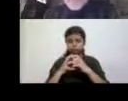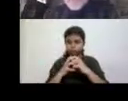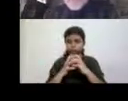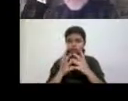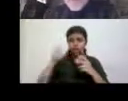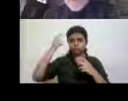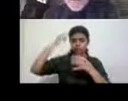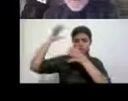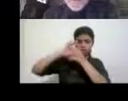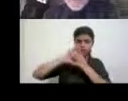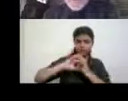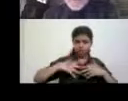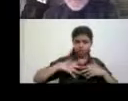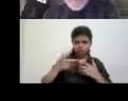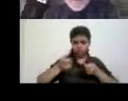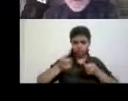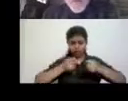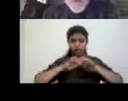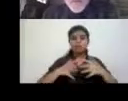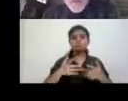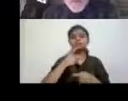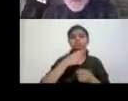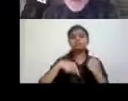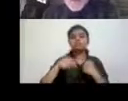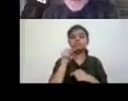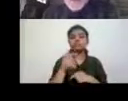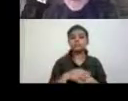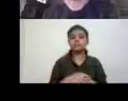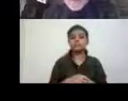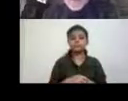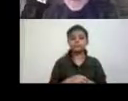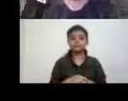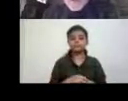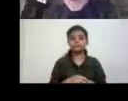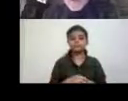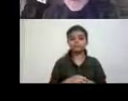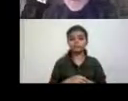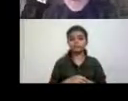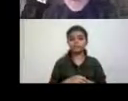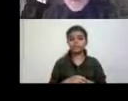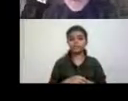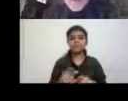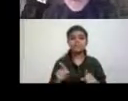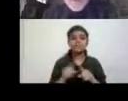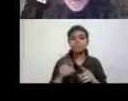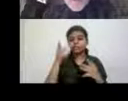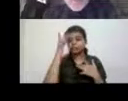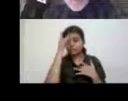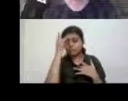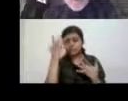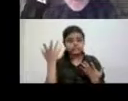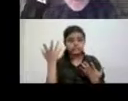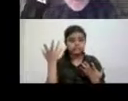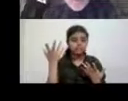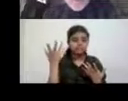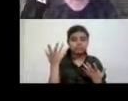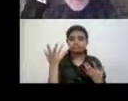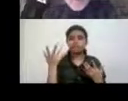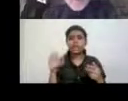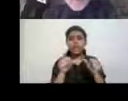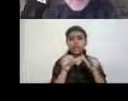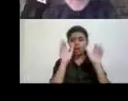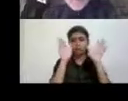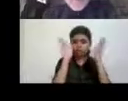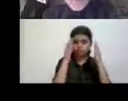nervous systems. Uh, so to say that there isn't like, uh, necessarily a disease entity in some of these things like autism,